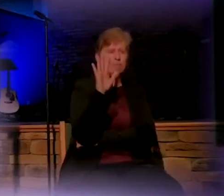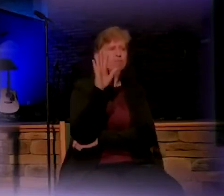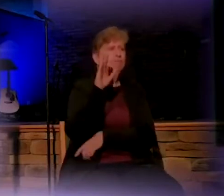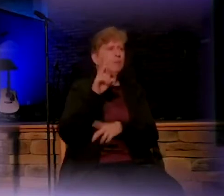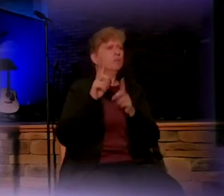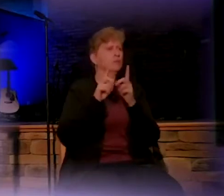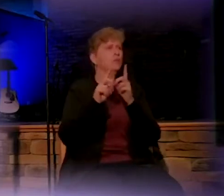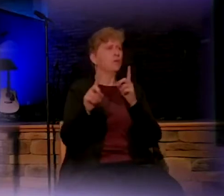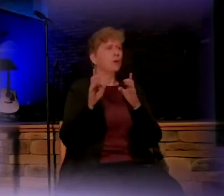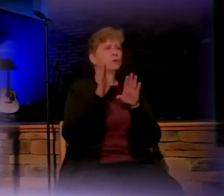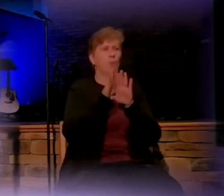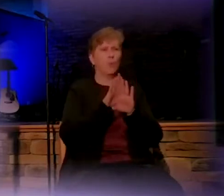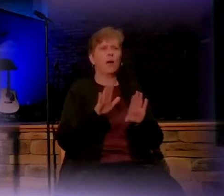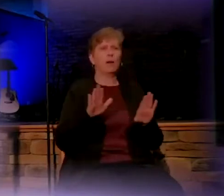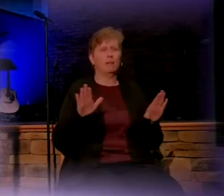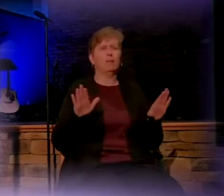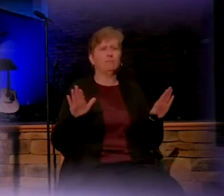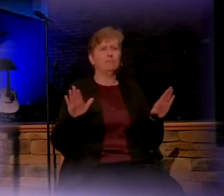quietly.